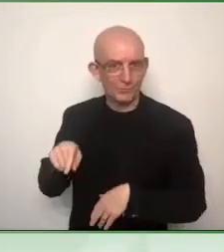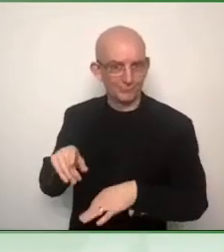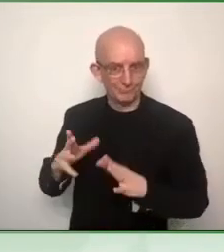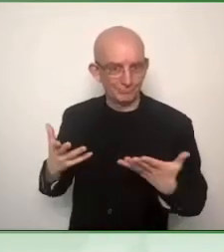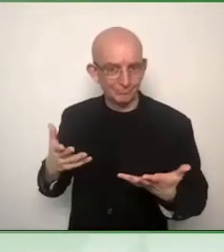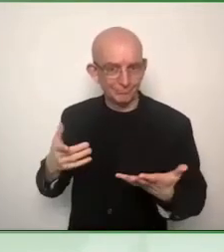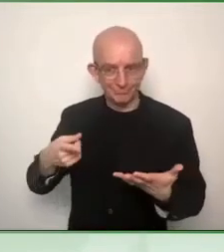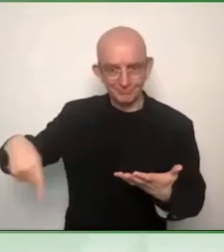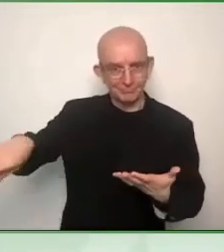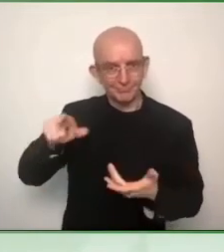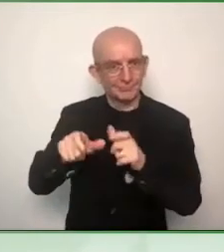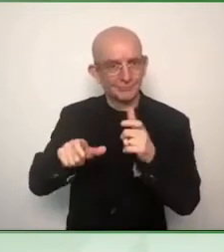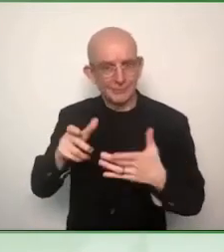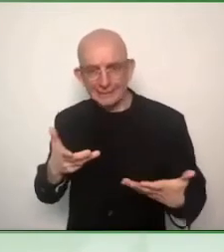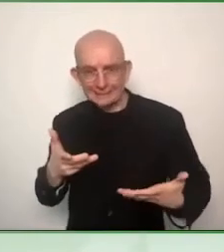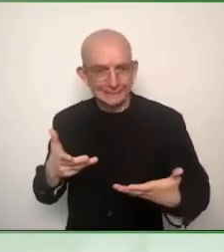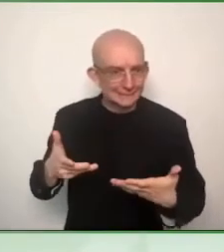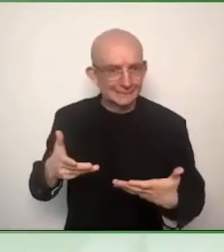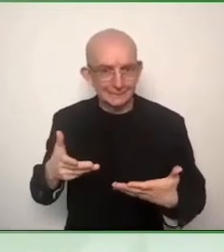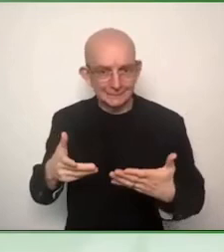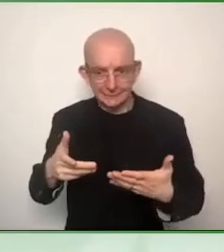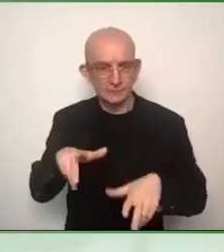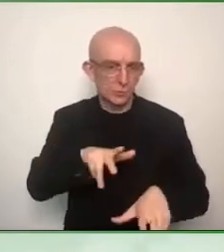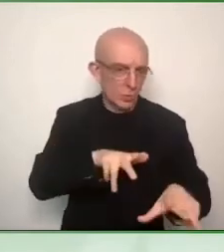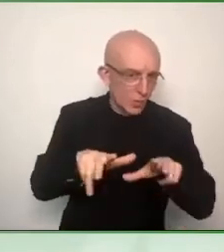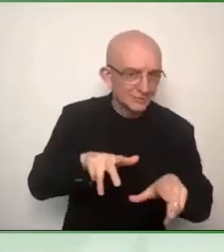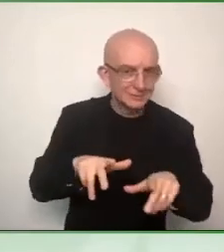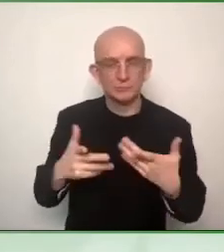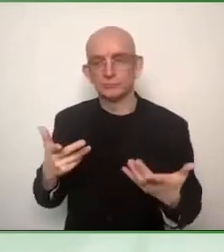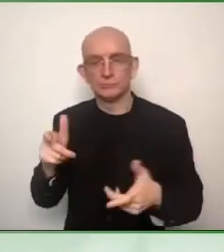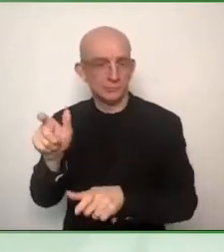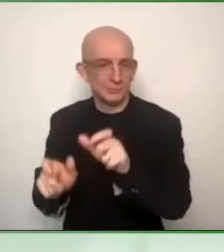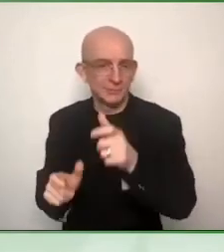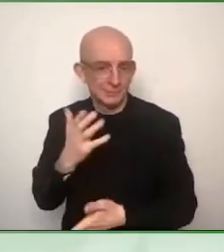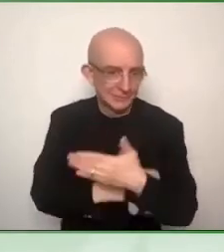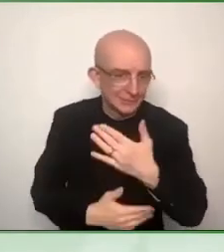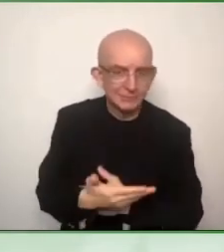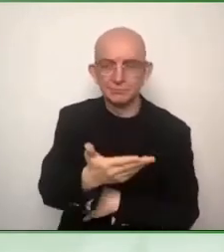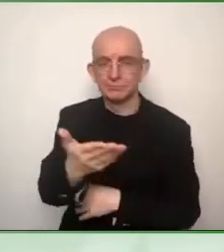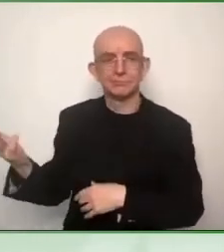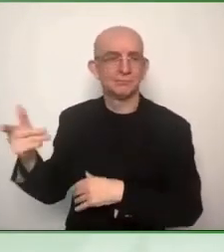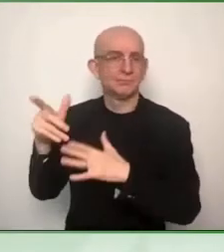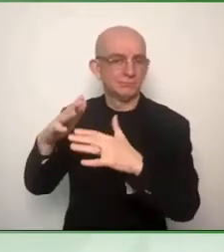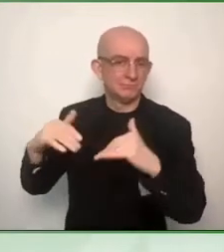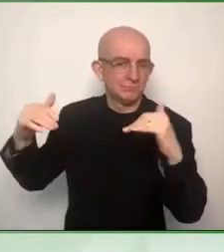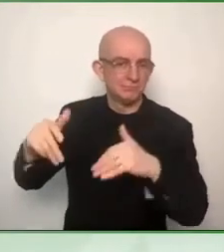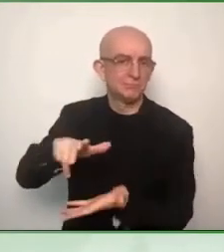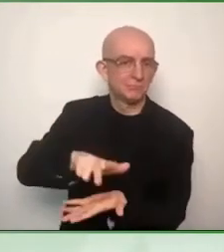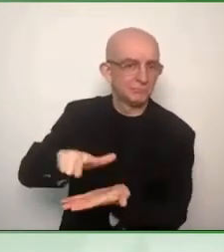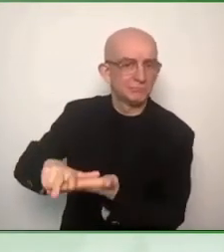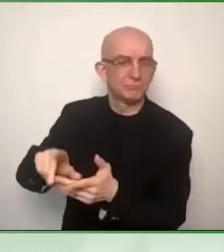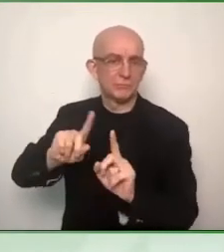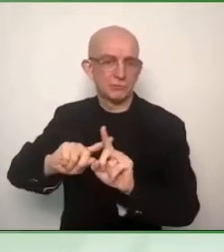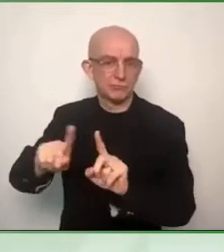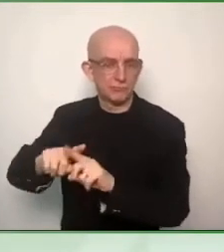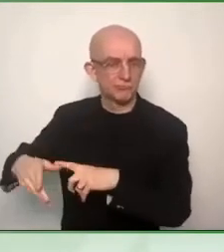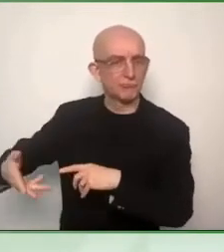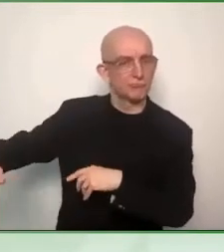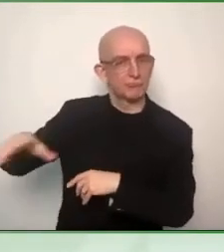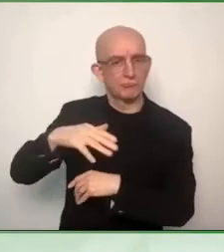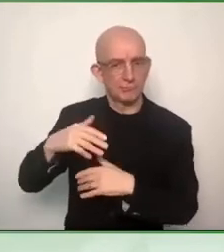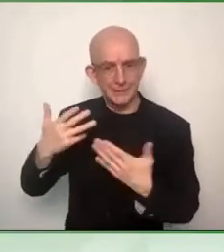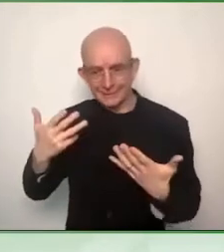procurers, for example, participate in the process. It's really a call for collective